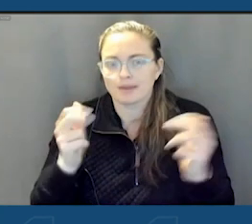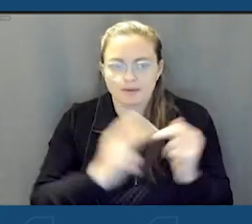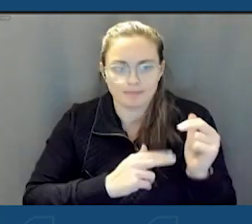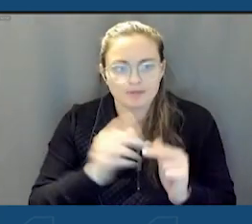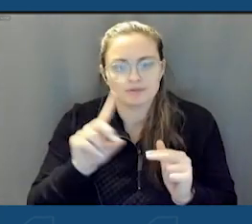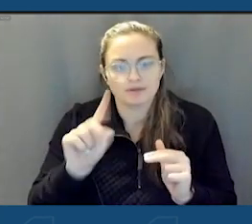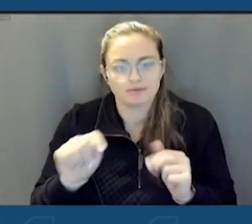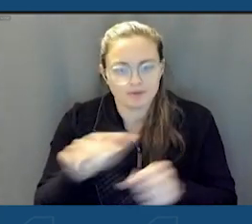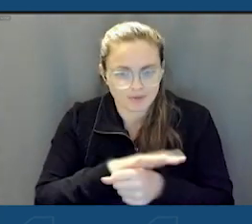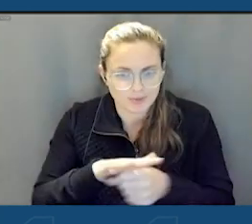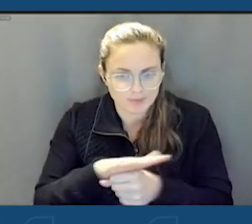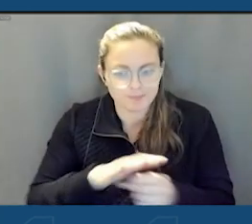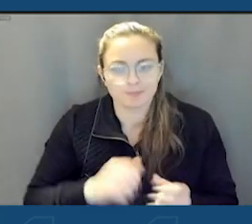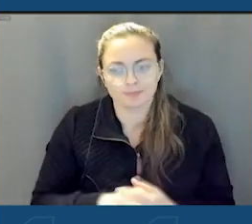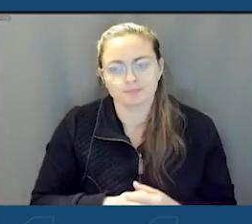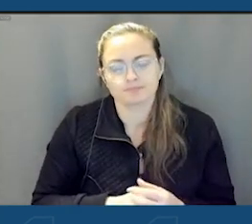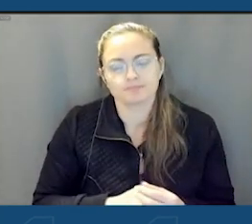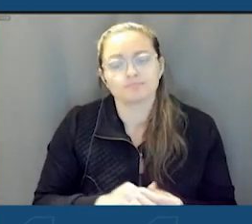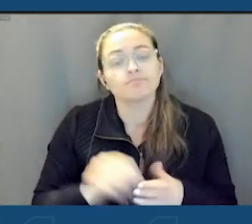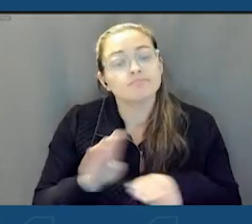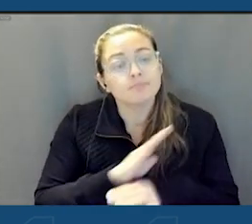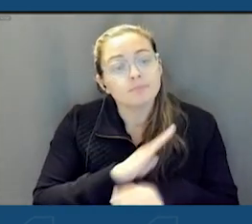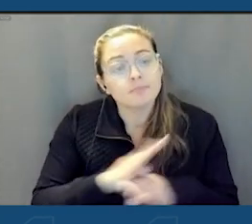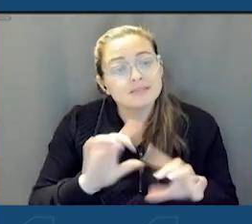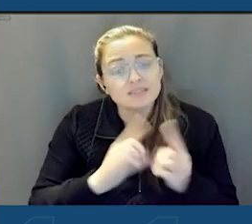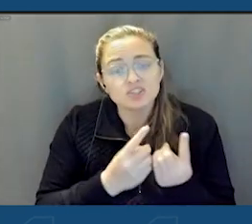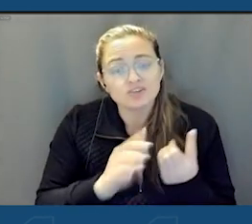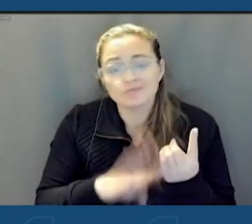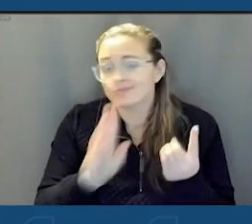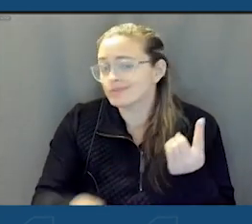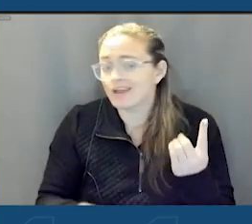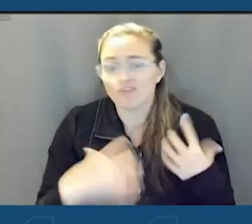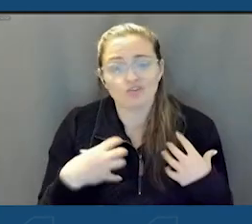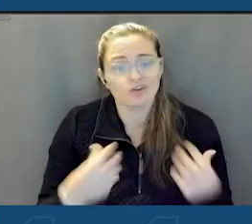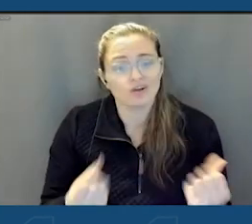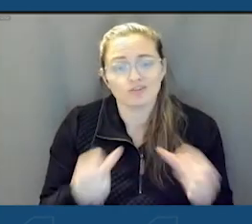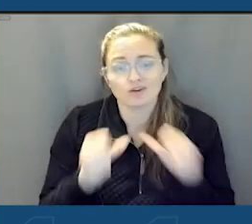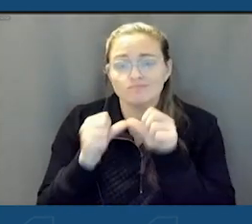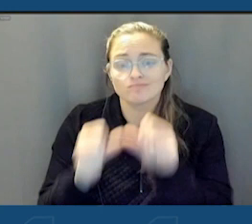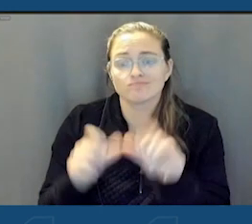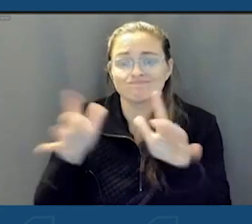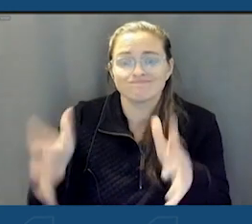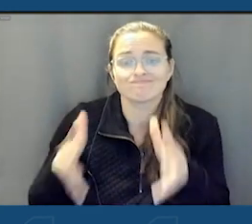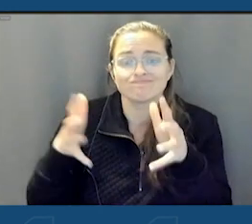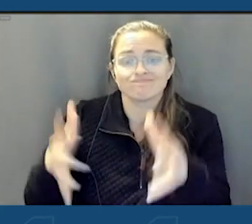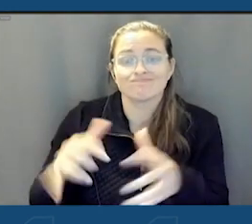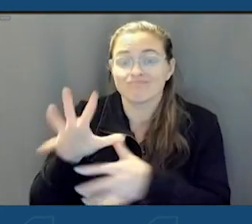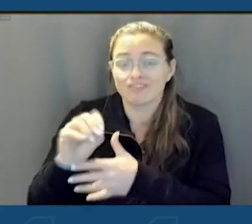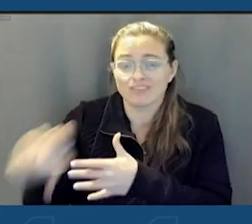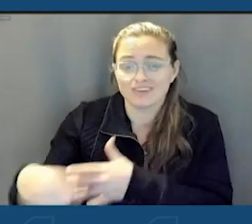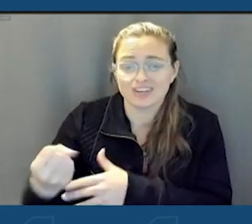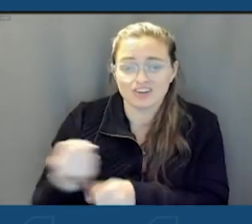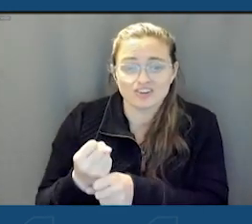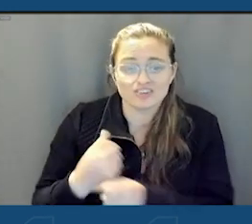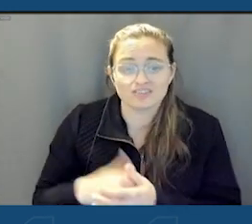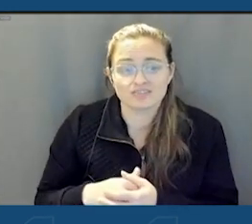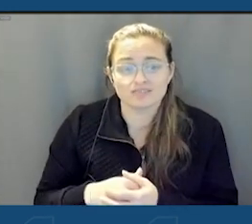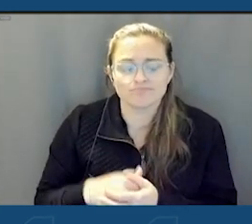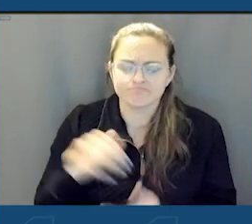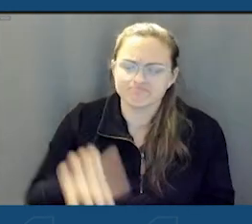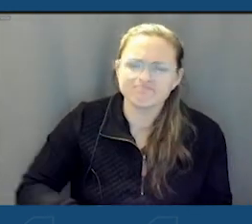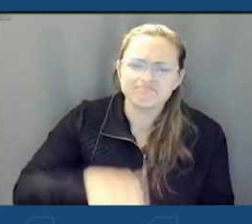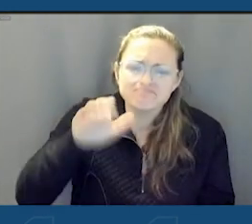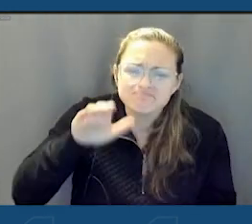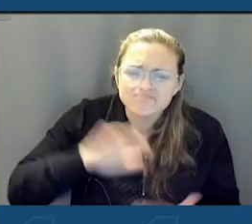downtown core. Our business district never recovered and remained stagnant for over 50 years. Growing up in that